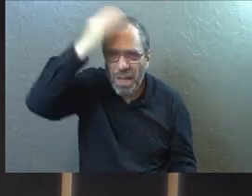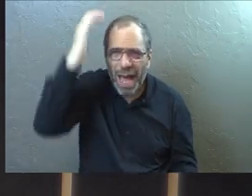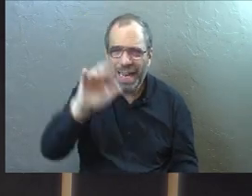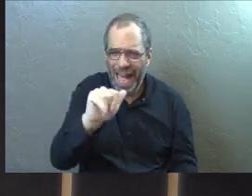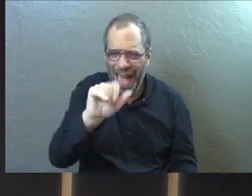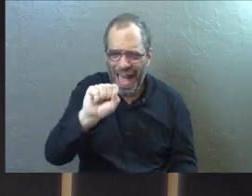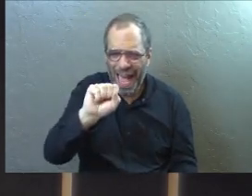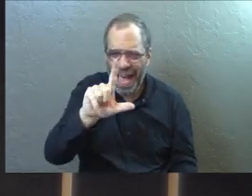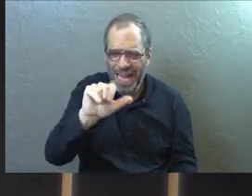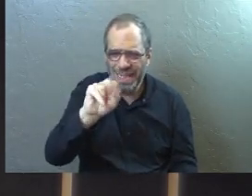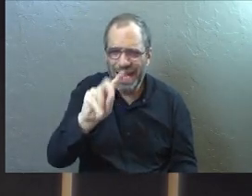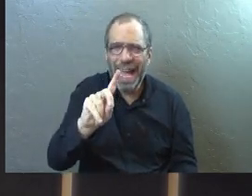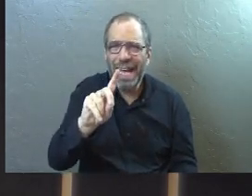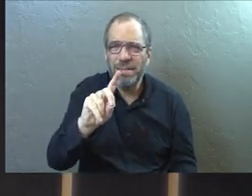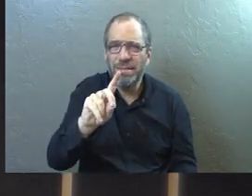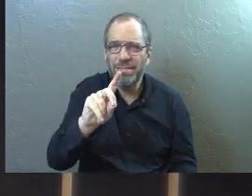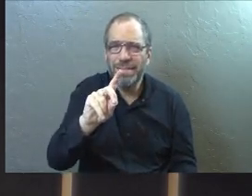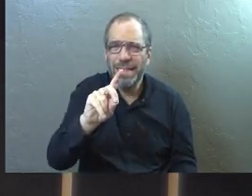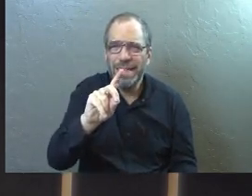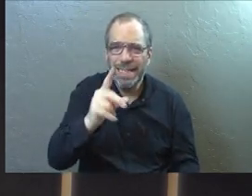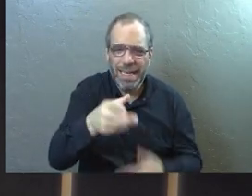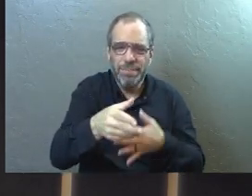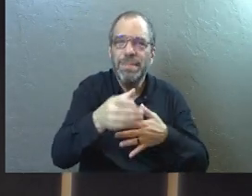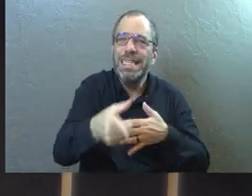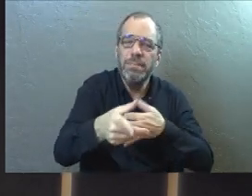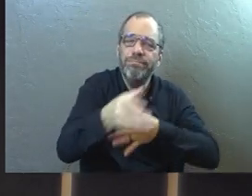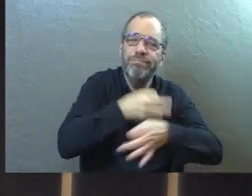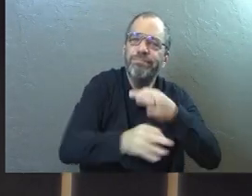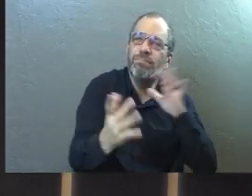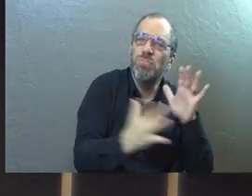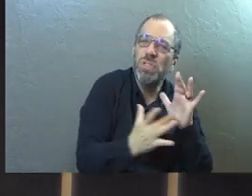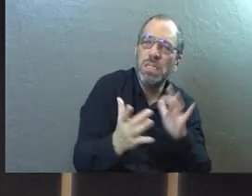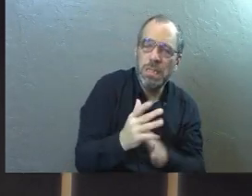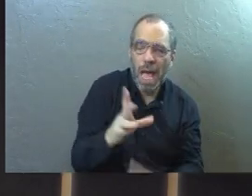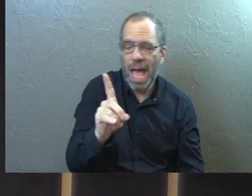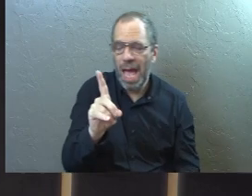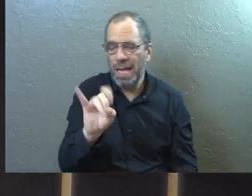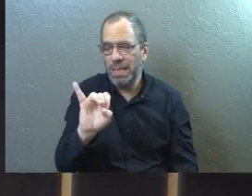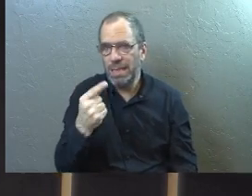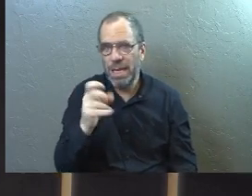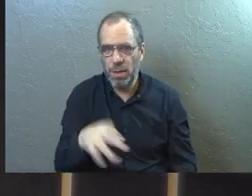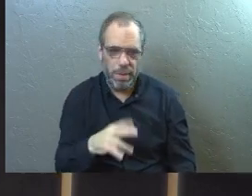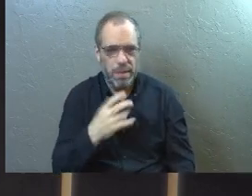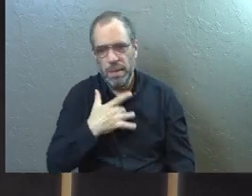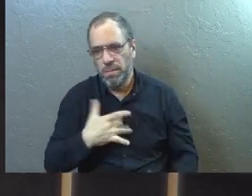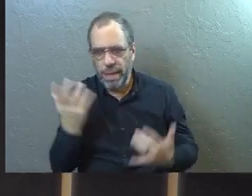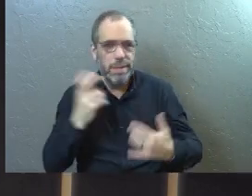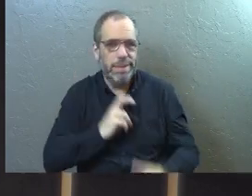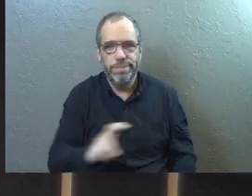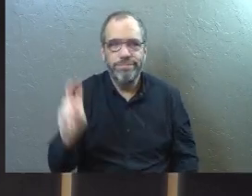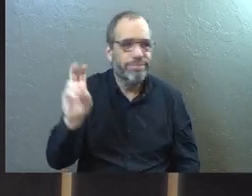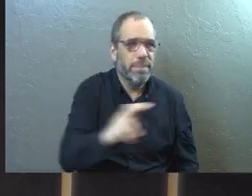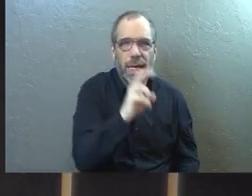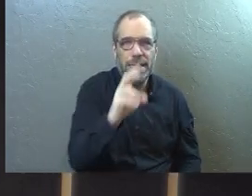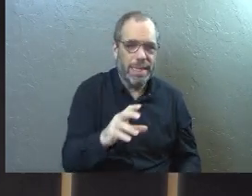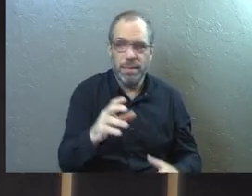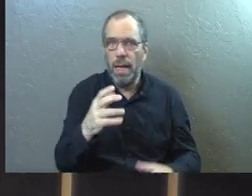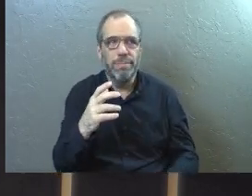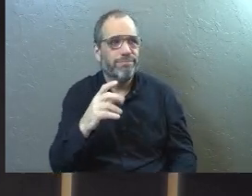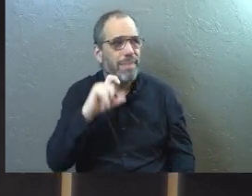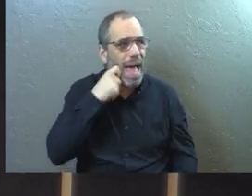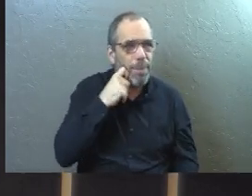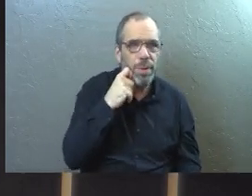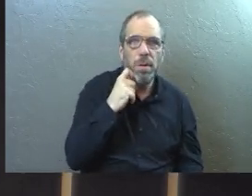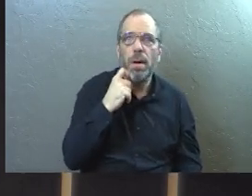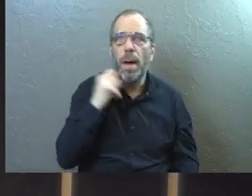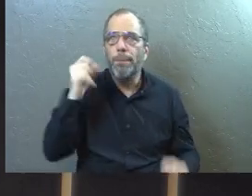Aslan the lion is the stand-in for Jesus. And Diggory goes on this adventure. And he's trying to get this magic apple. And he wants